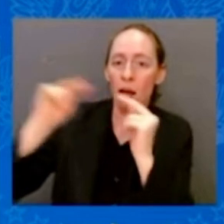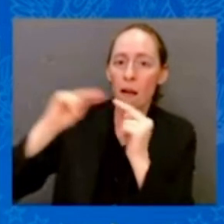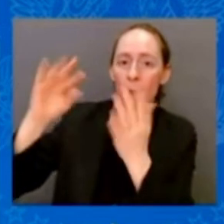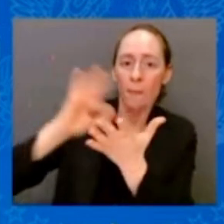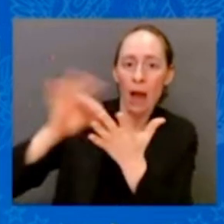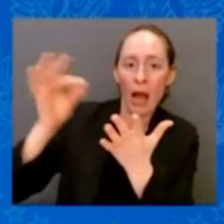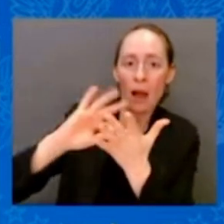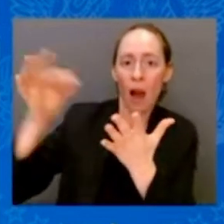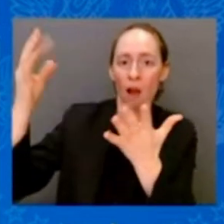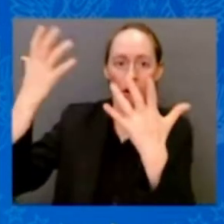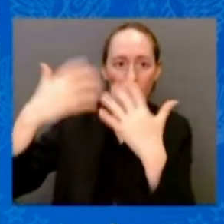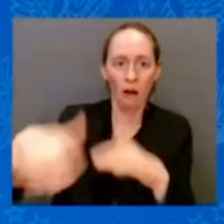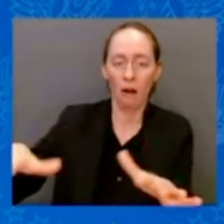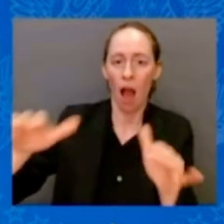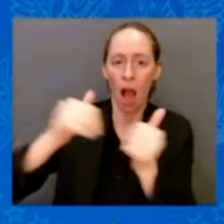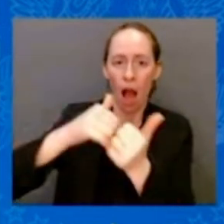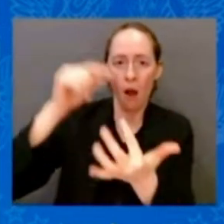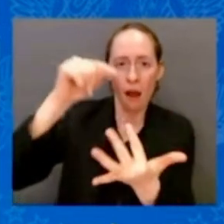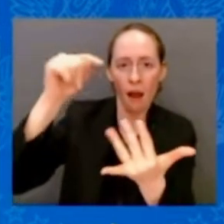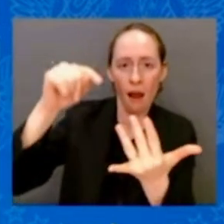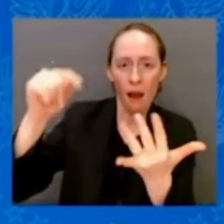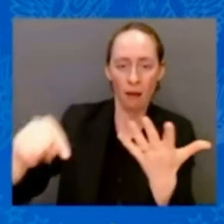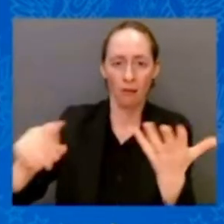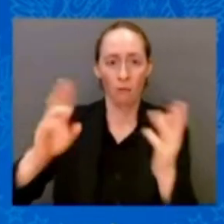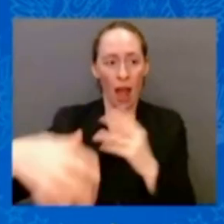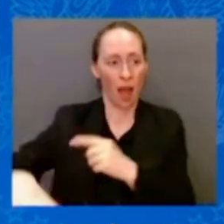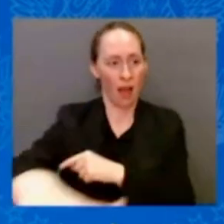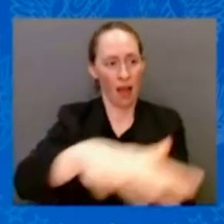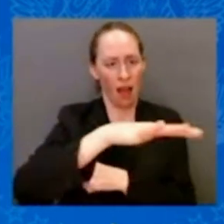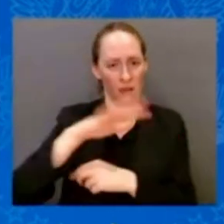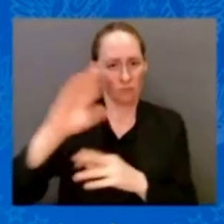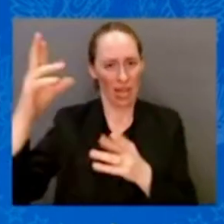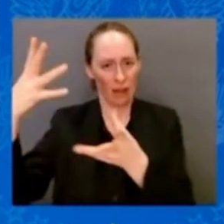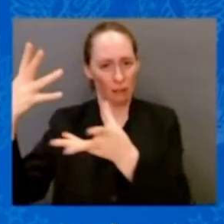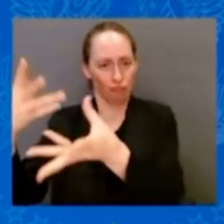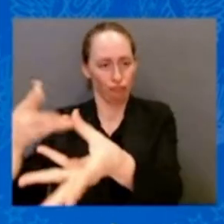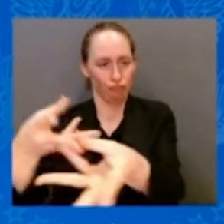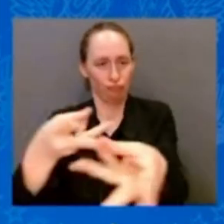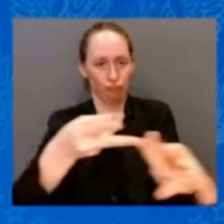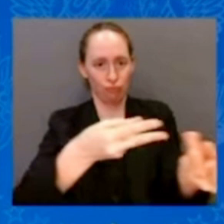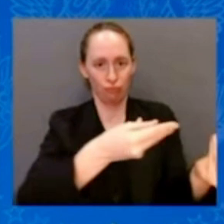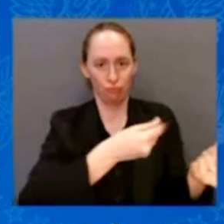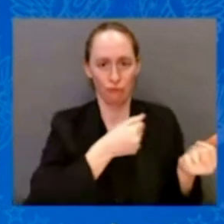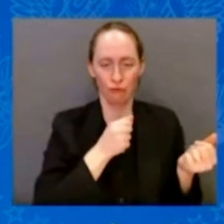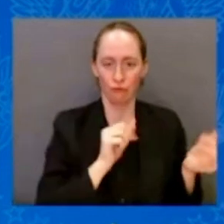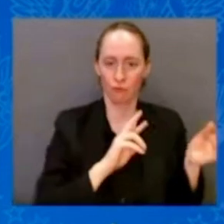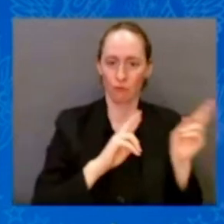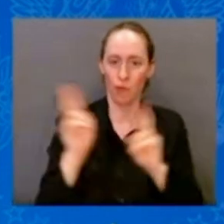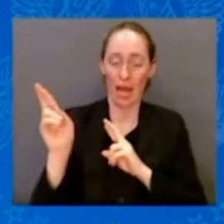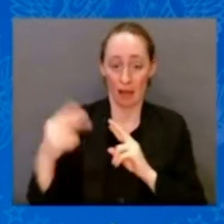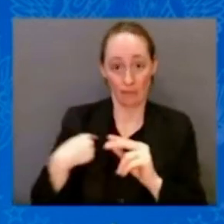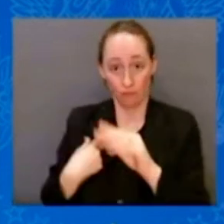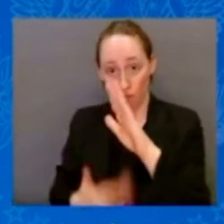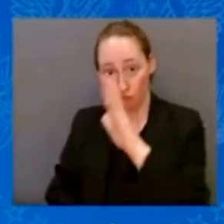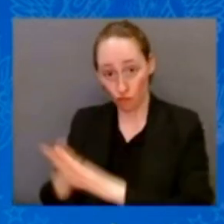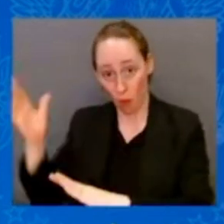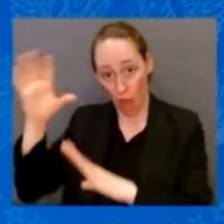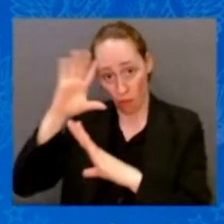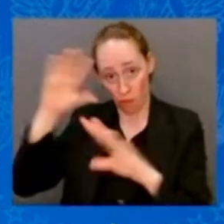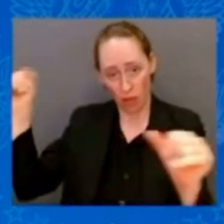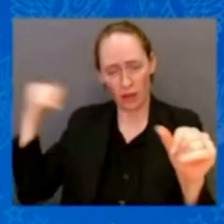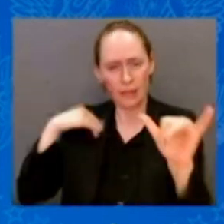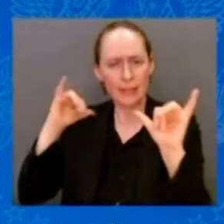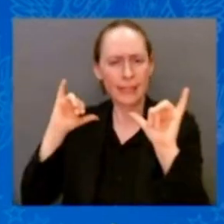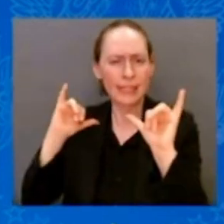And I made a commitment when I got elected, I'm going to keep it. I kept it. I'm going to keep it. No one making less than $400,000 will pay